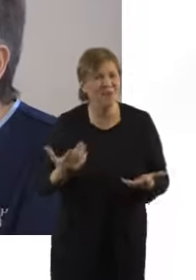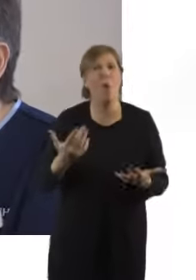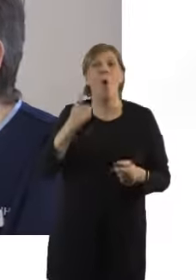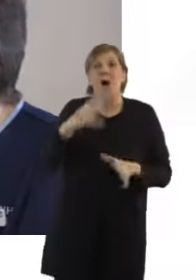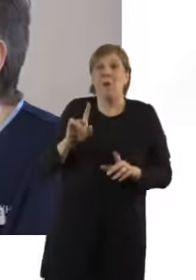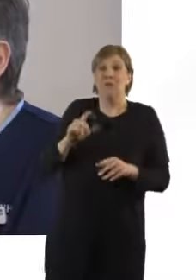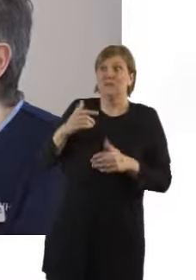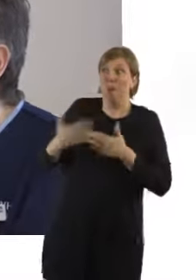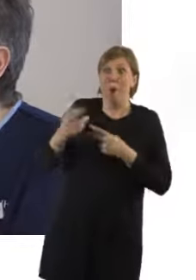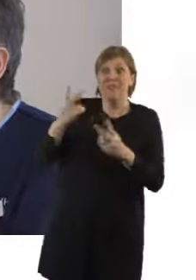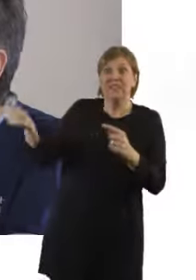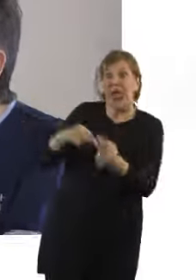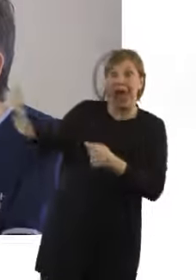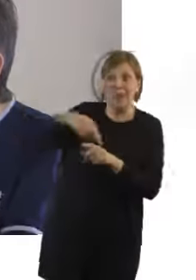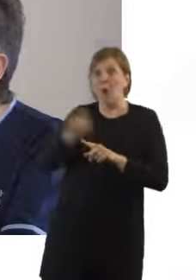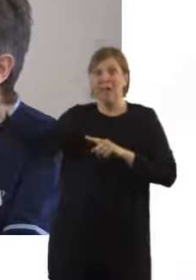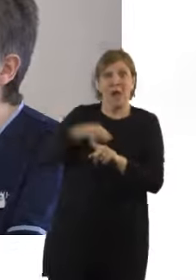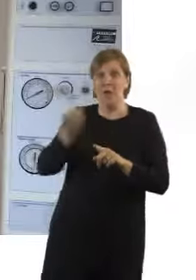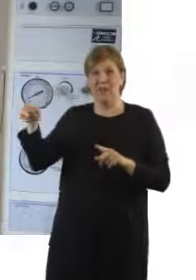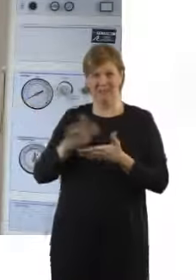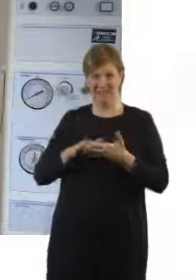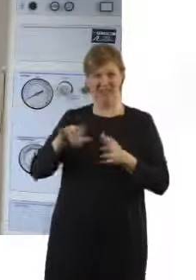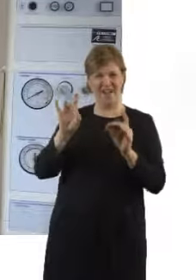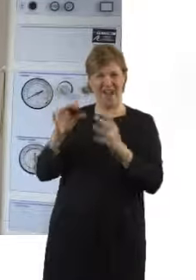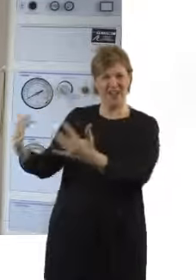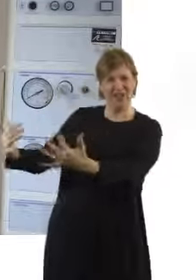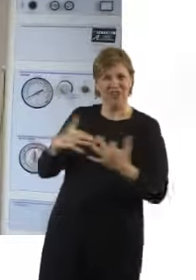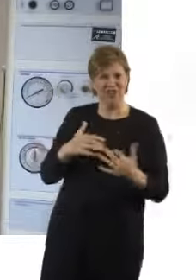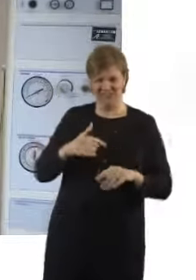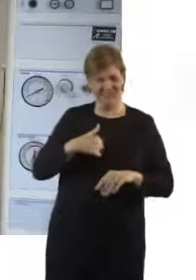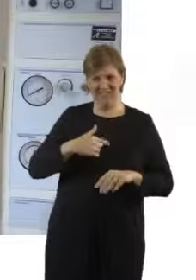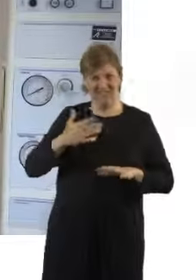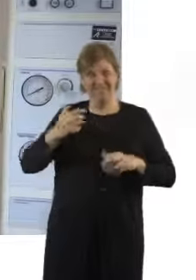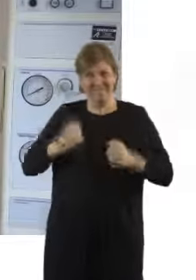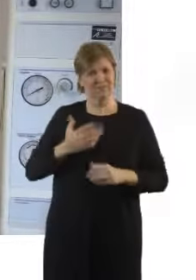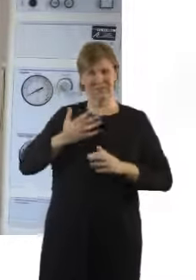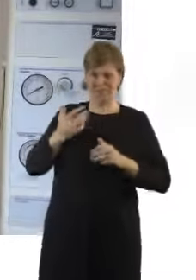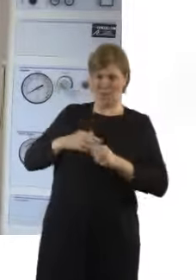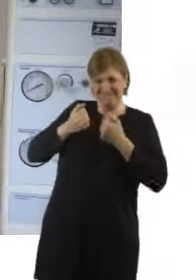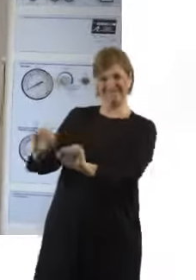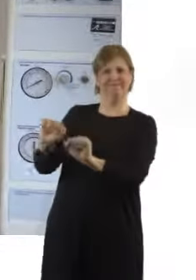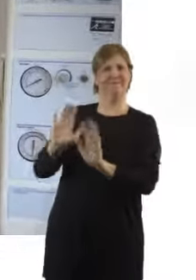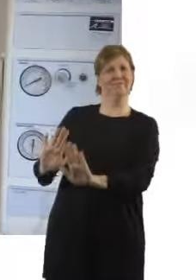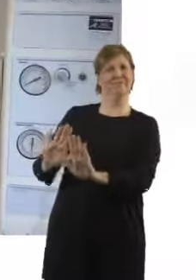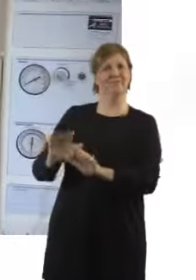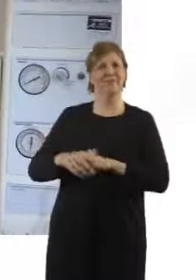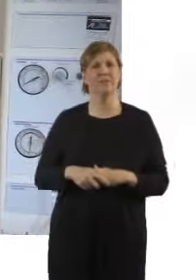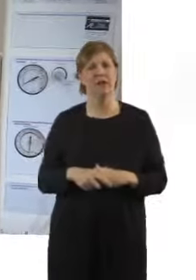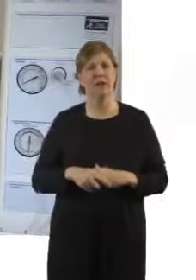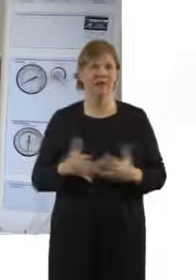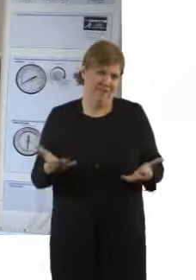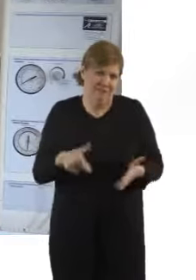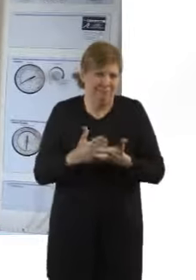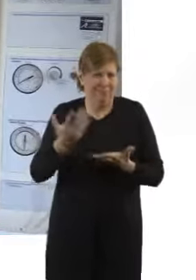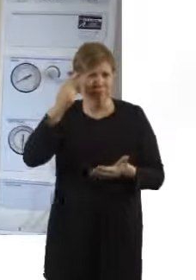and that's something we're very keen to avoid as well. That seems like common sense Dorothy. Now how will the midwife monitor the progress in